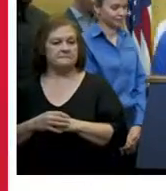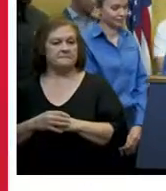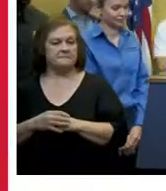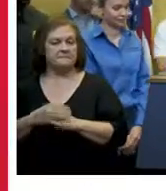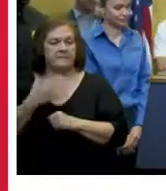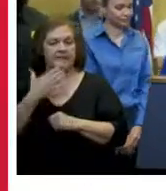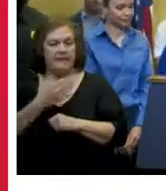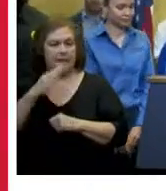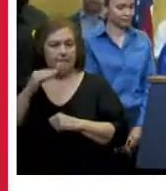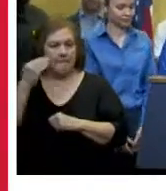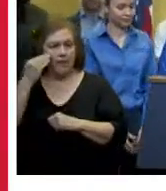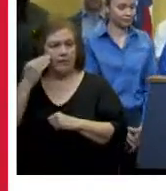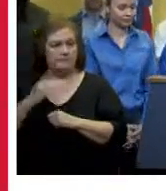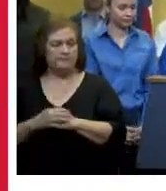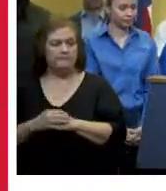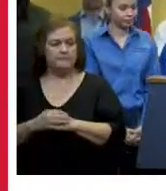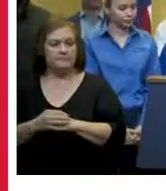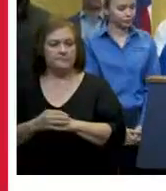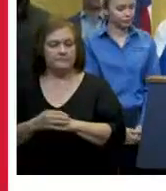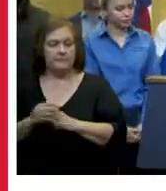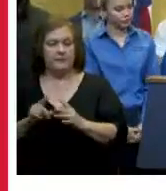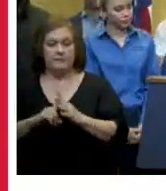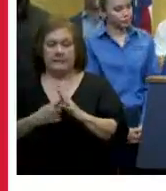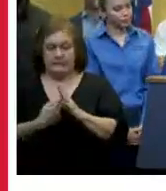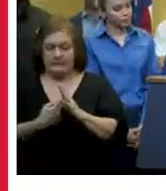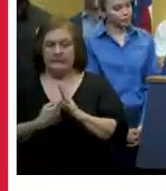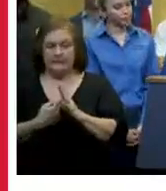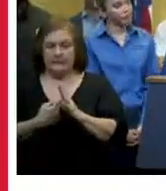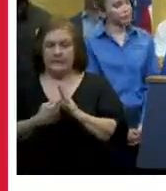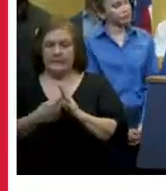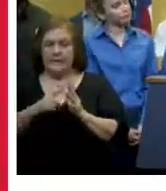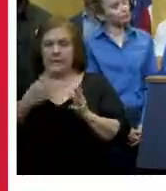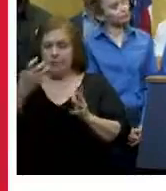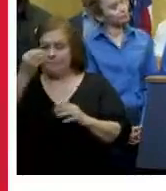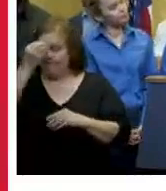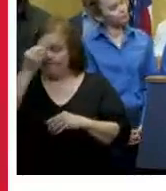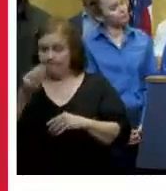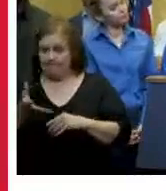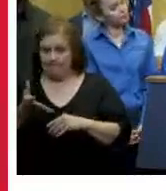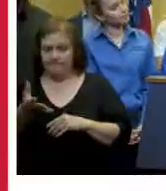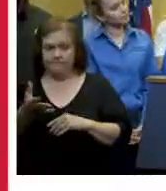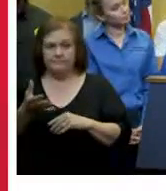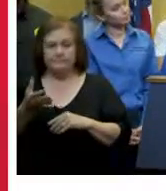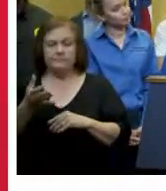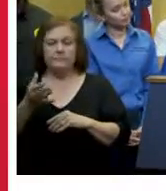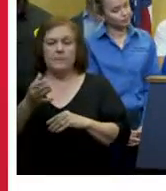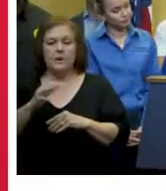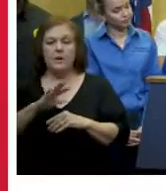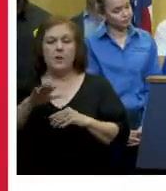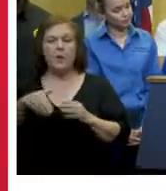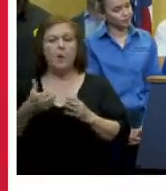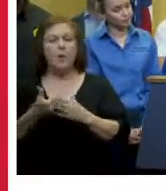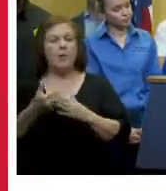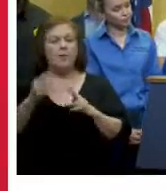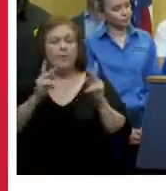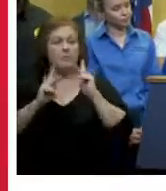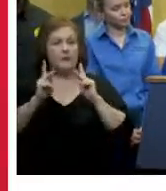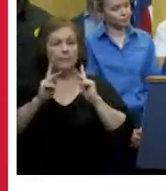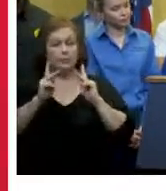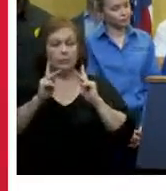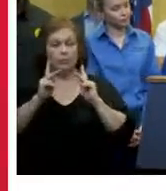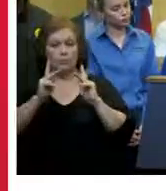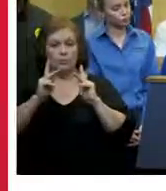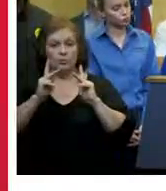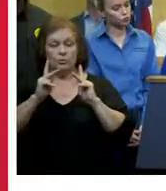thank you mayor thank you let me begin by saying i'm pleased to report that all of the customers that were affected